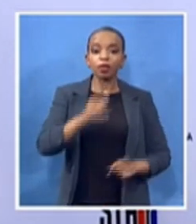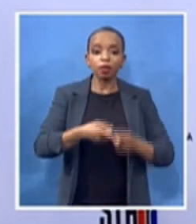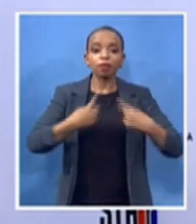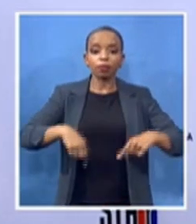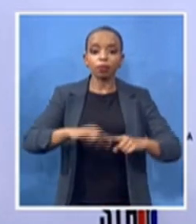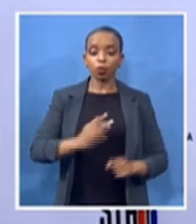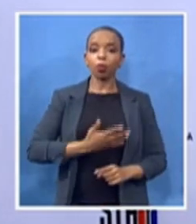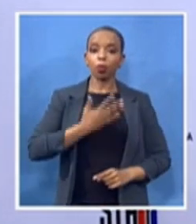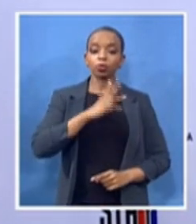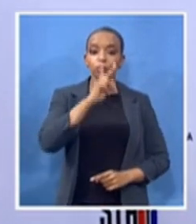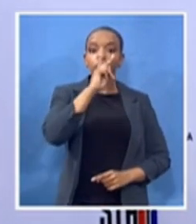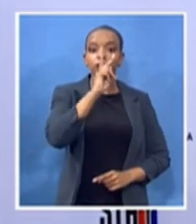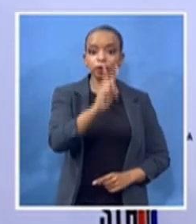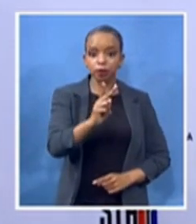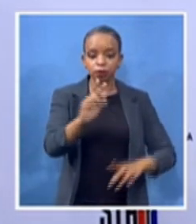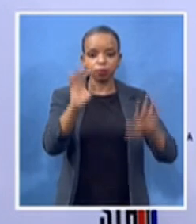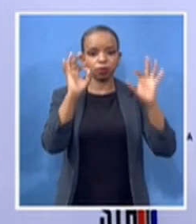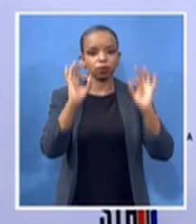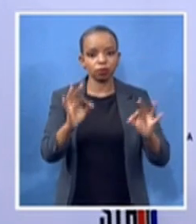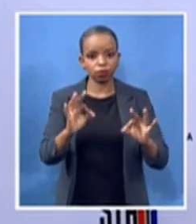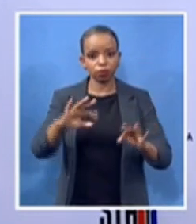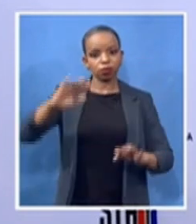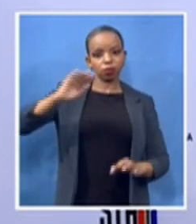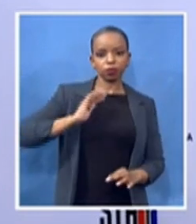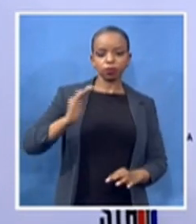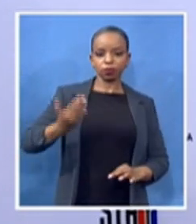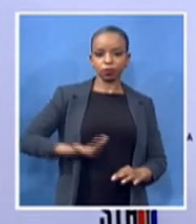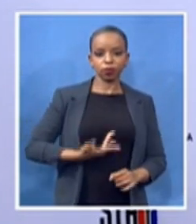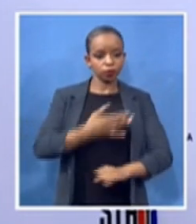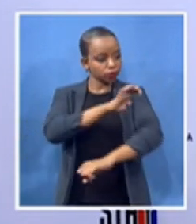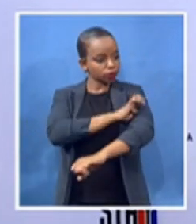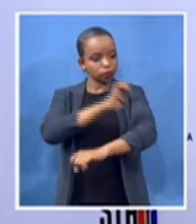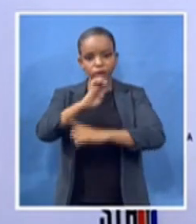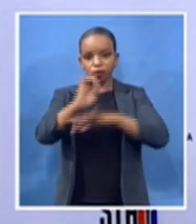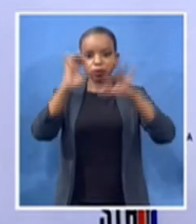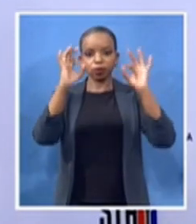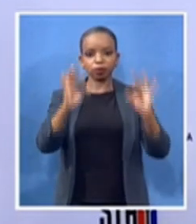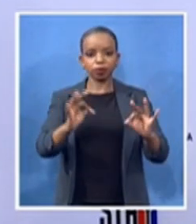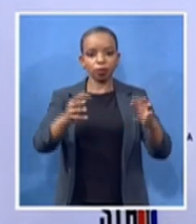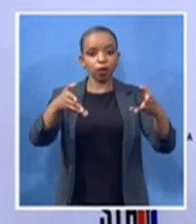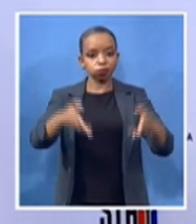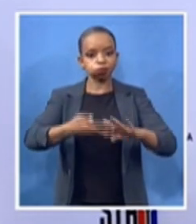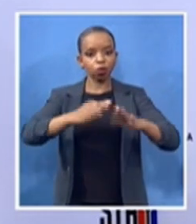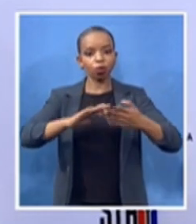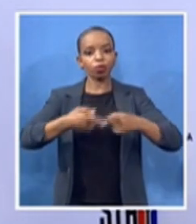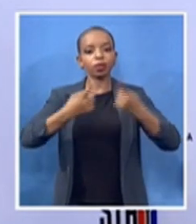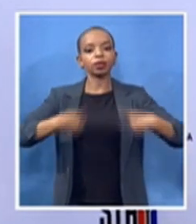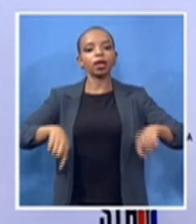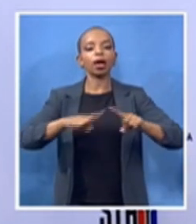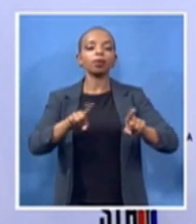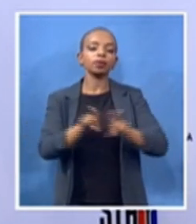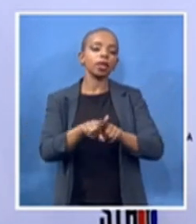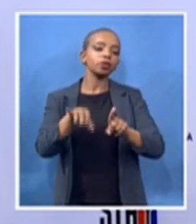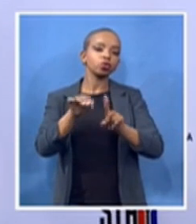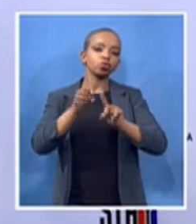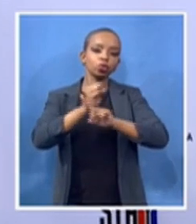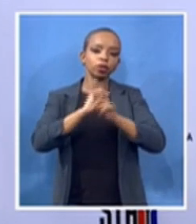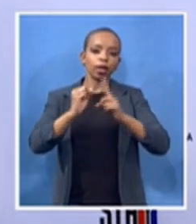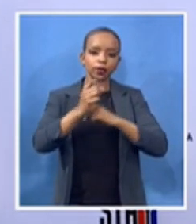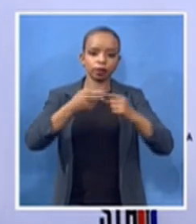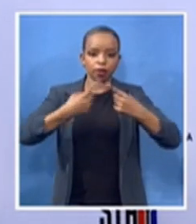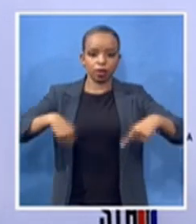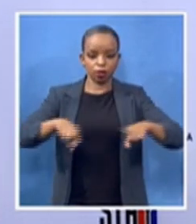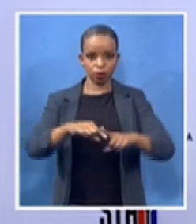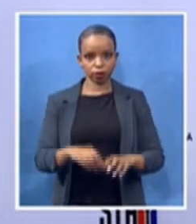women in our communities and societies also in april there will be the matlege week we know that april is